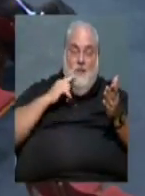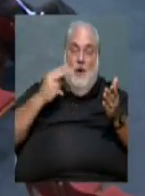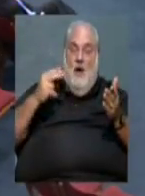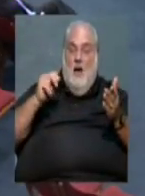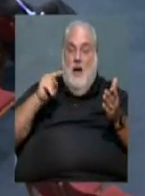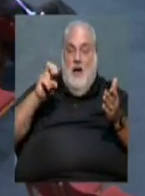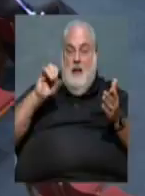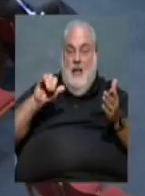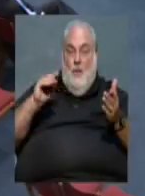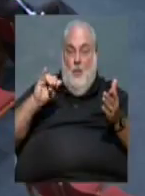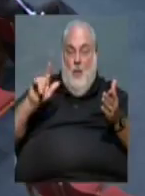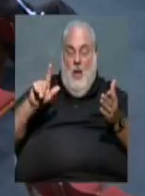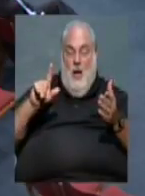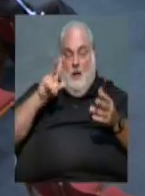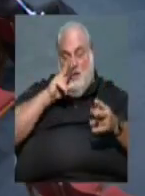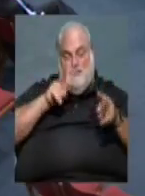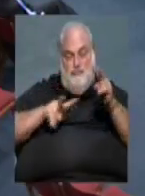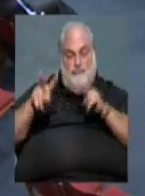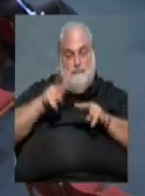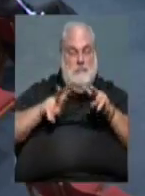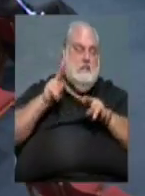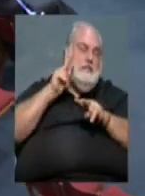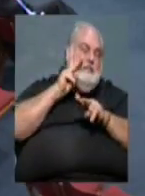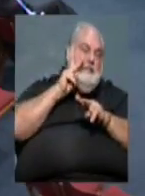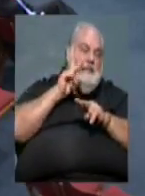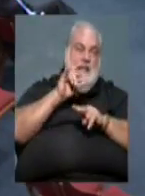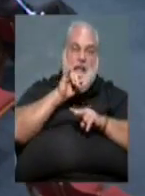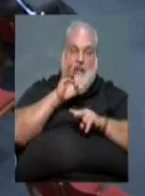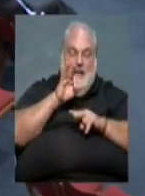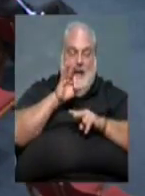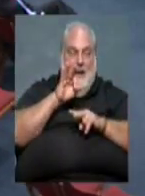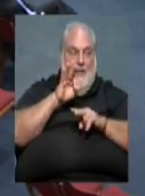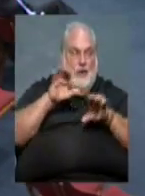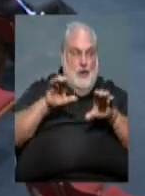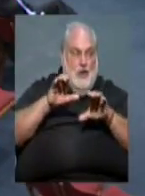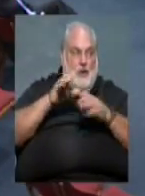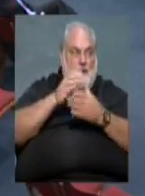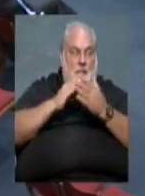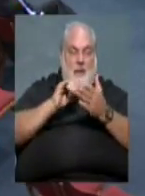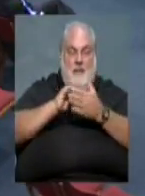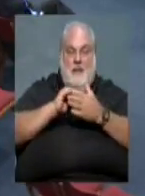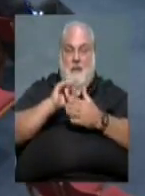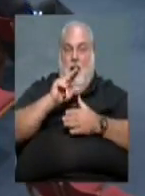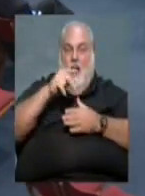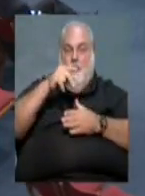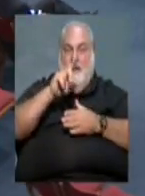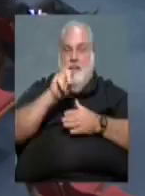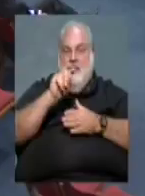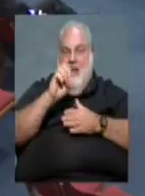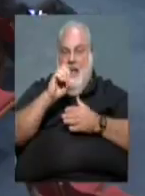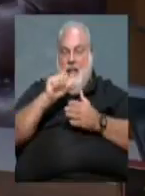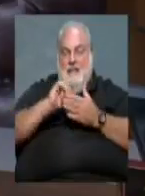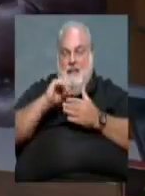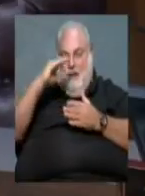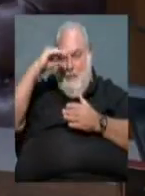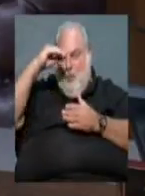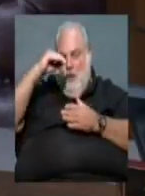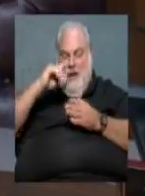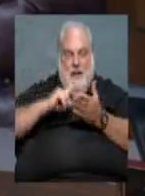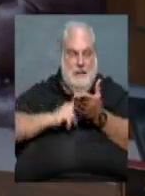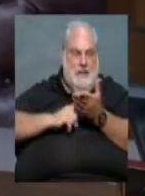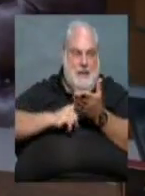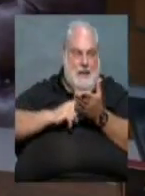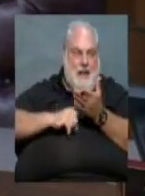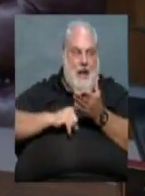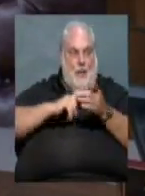to take this and look at it and see if maybe we need to do some of these updates that the young man has talked about, and then to